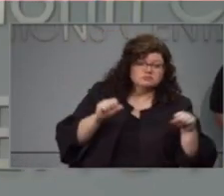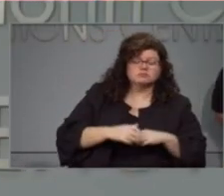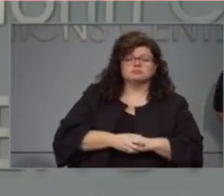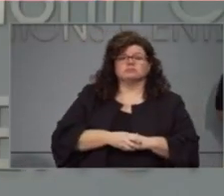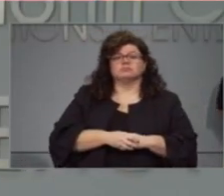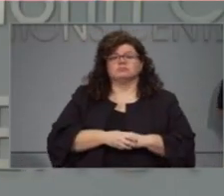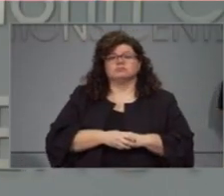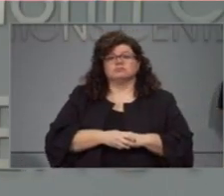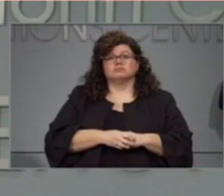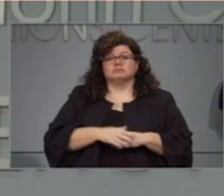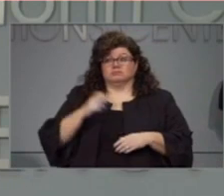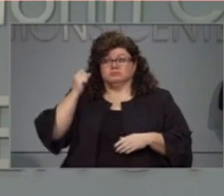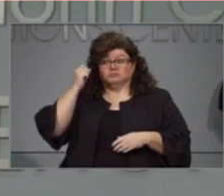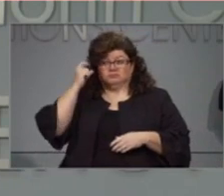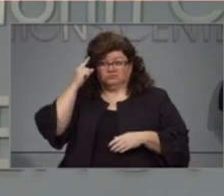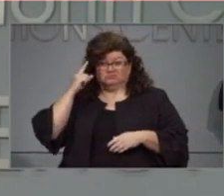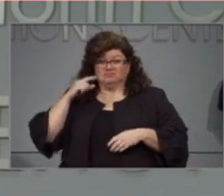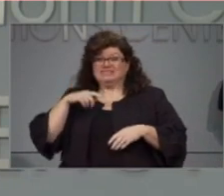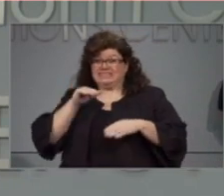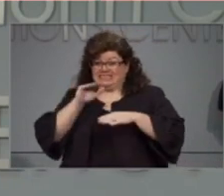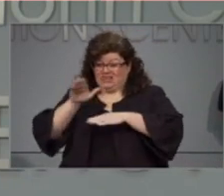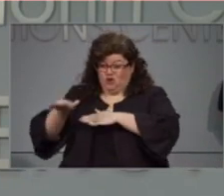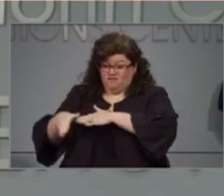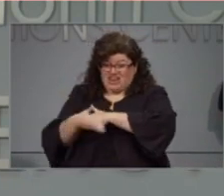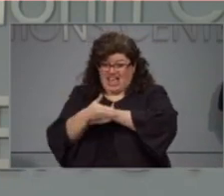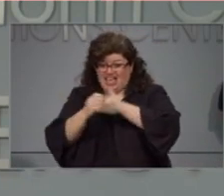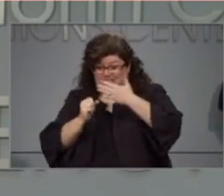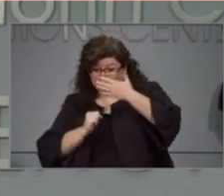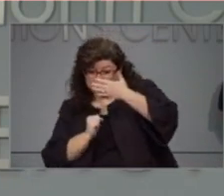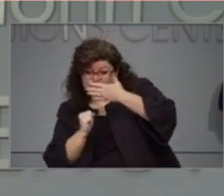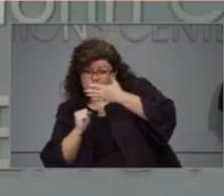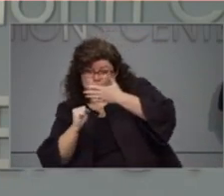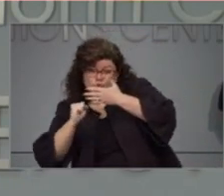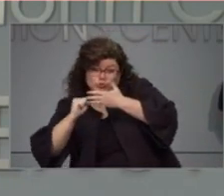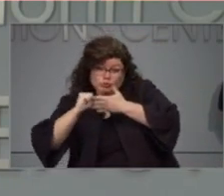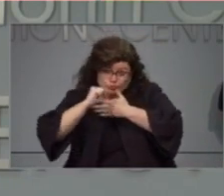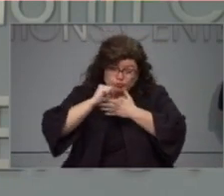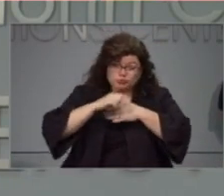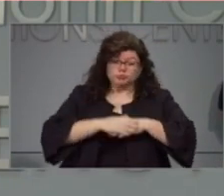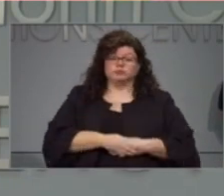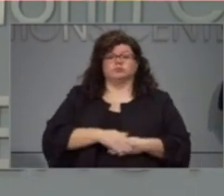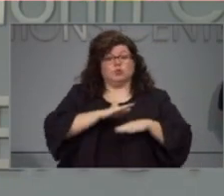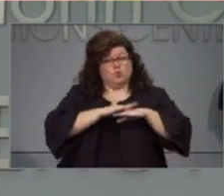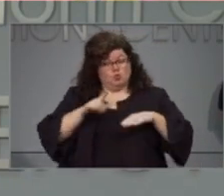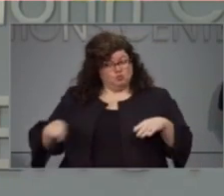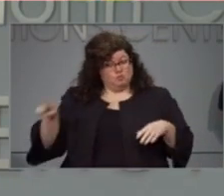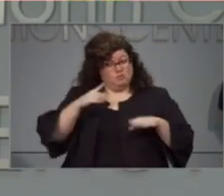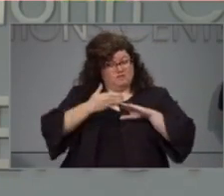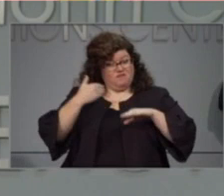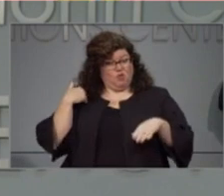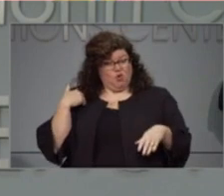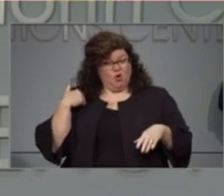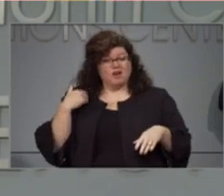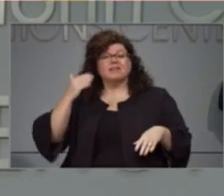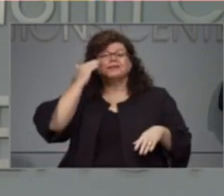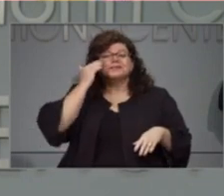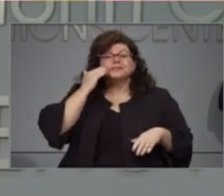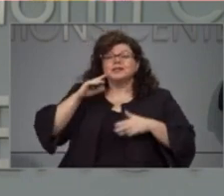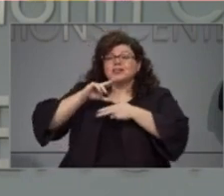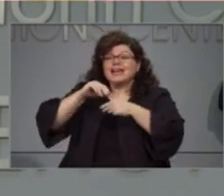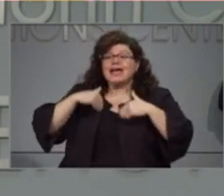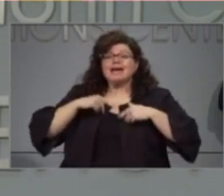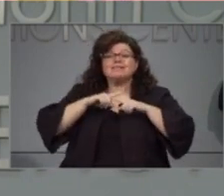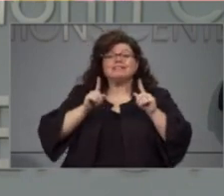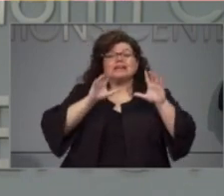since the storm will sweep through at night. As we've cautioned before, the status or category of a storm